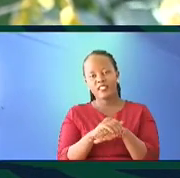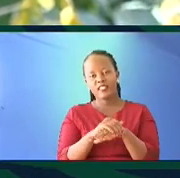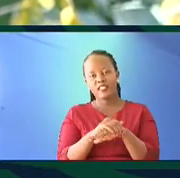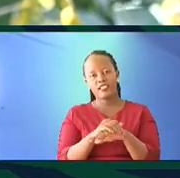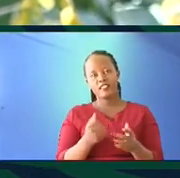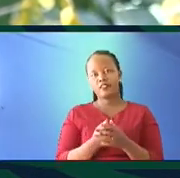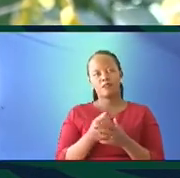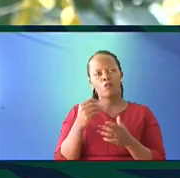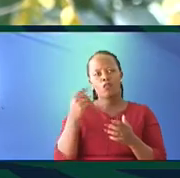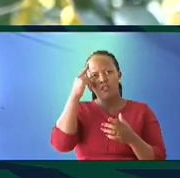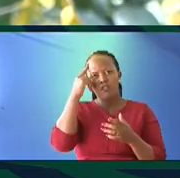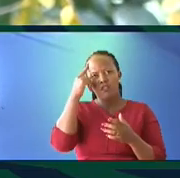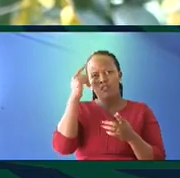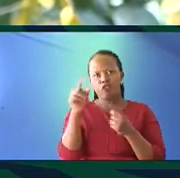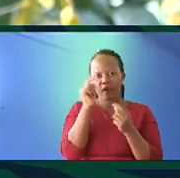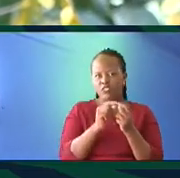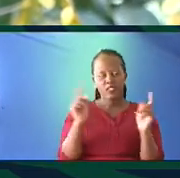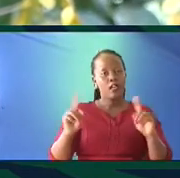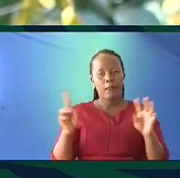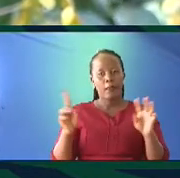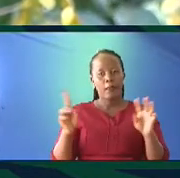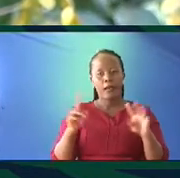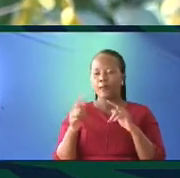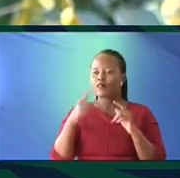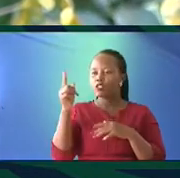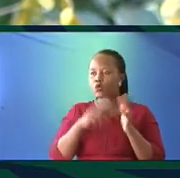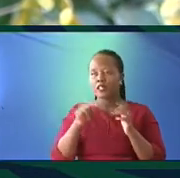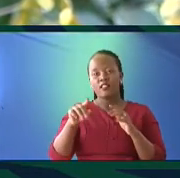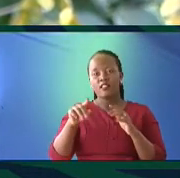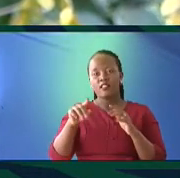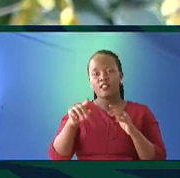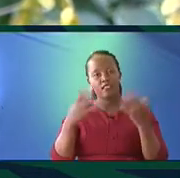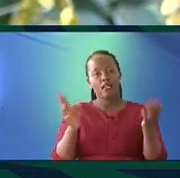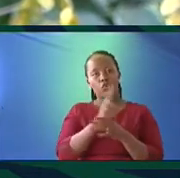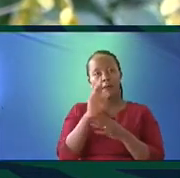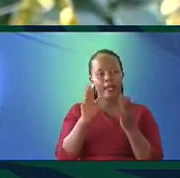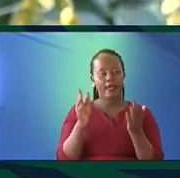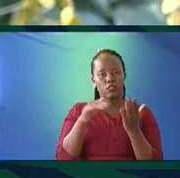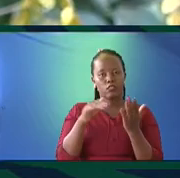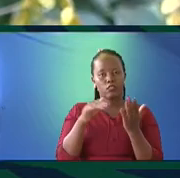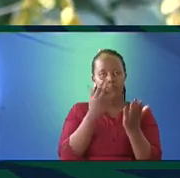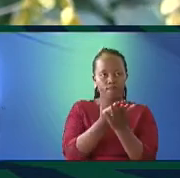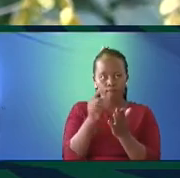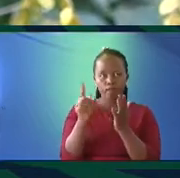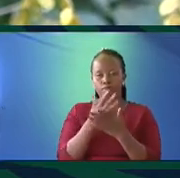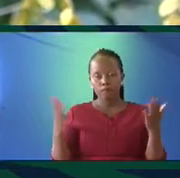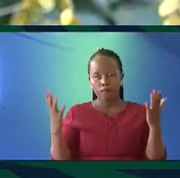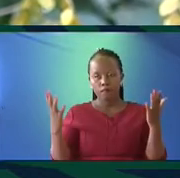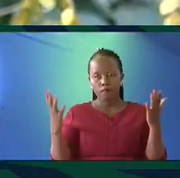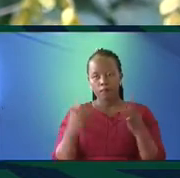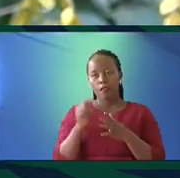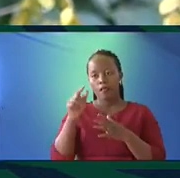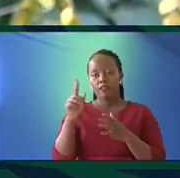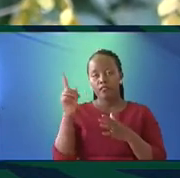not necessarily to perfect it, but at least to say, this is how to apply this particular product. that